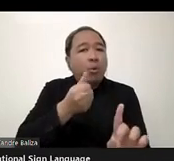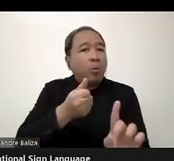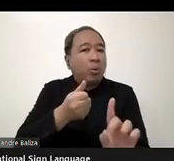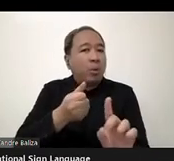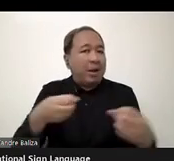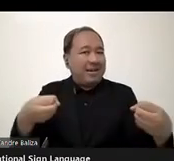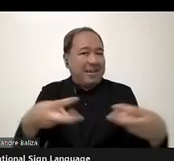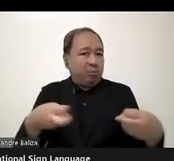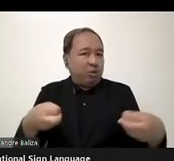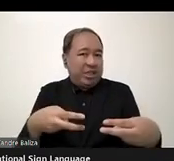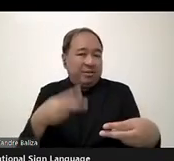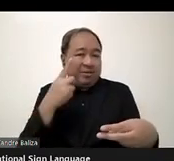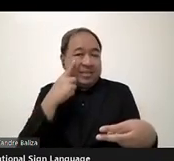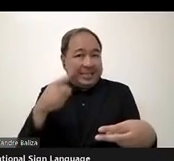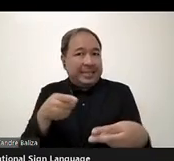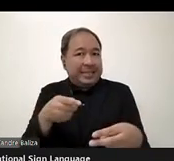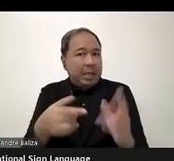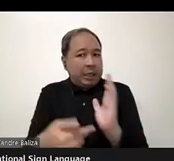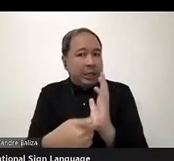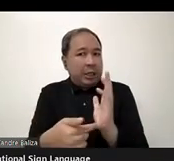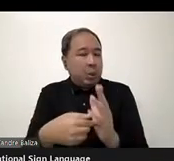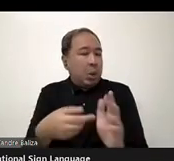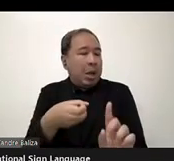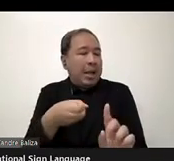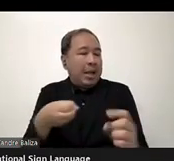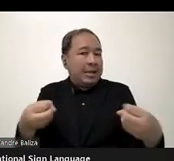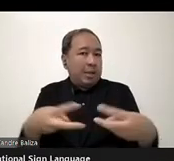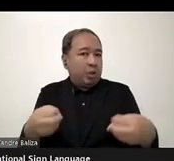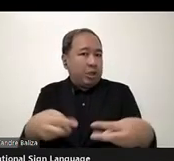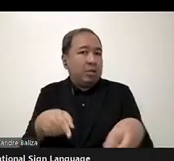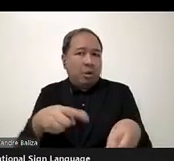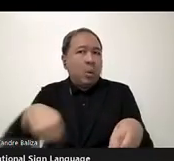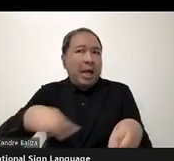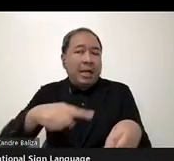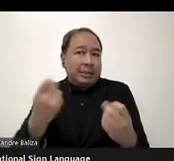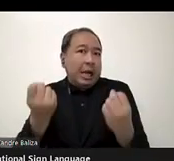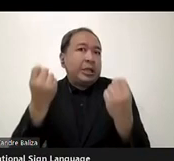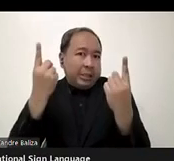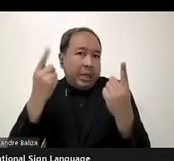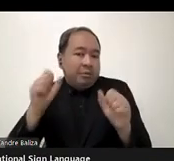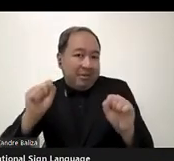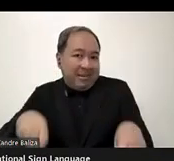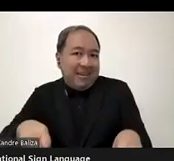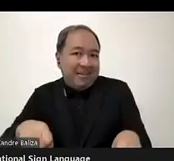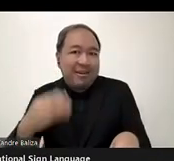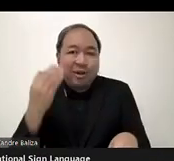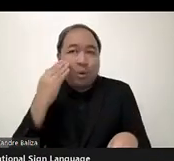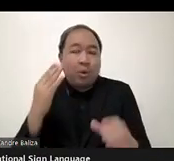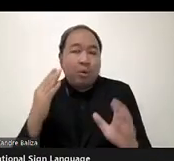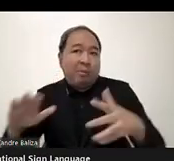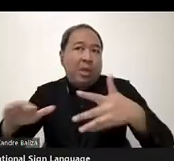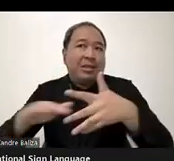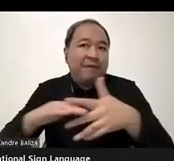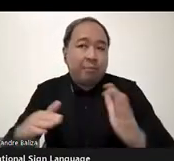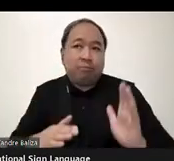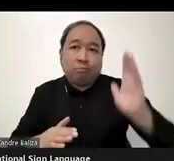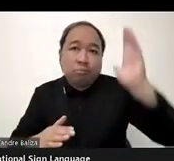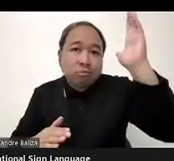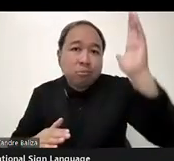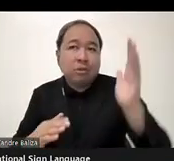ourselves, between the groups, we understand how it works, so we know when to intervene and to fill in those gaps.